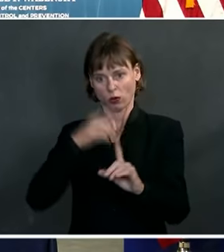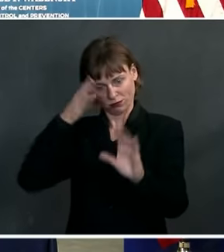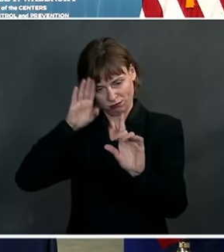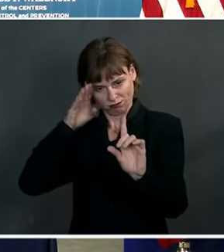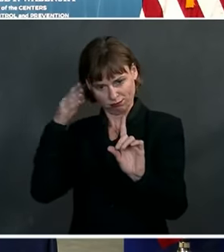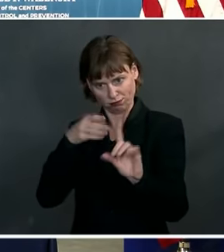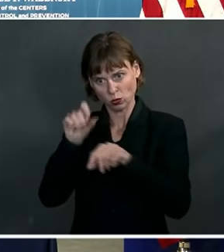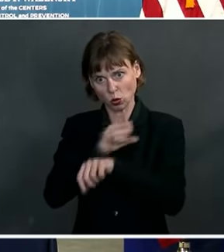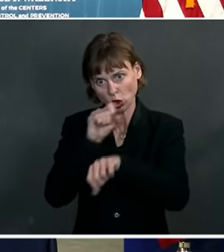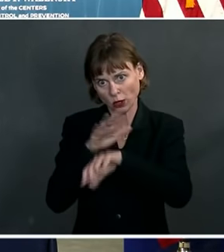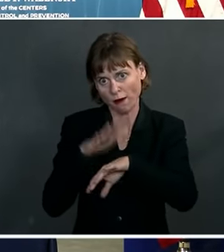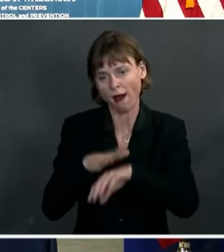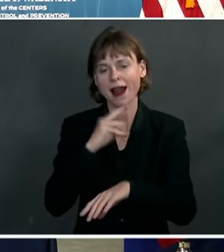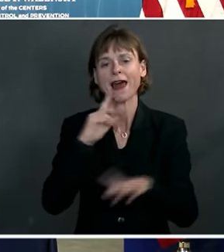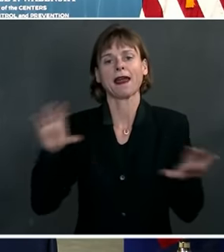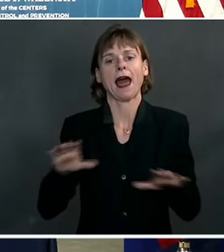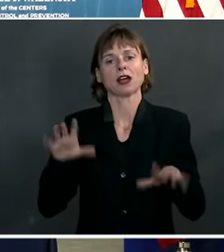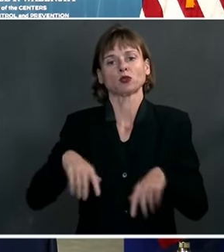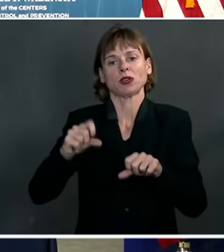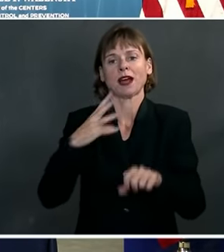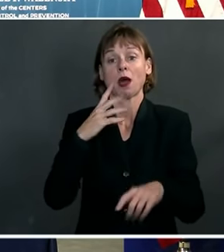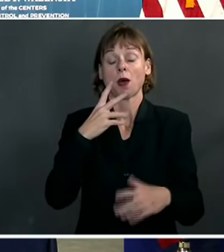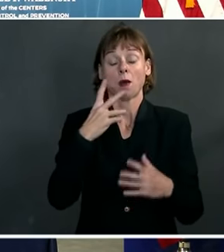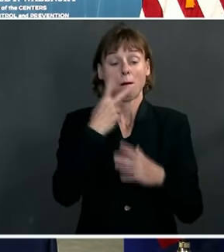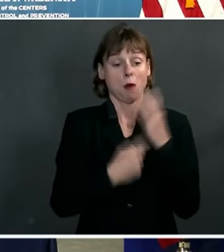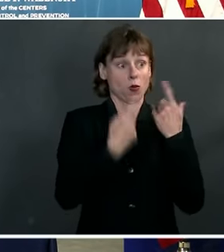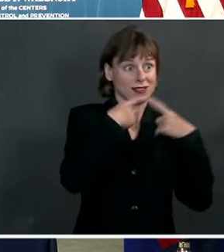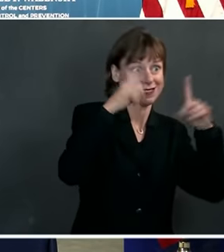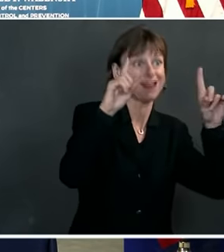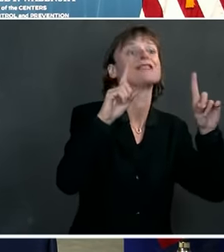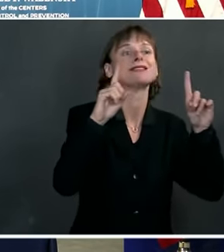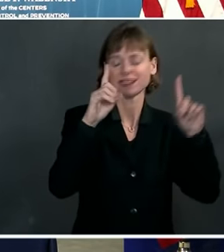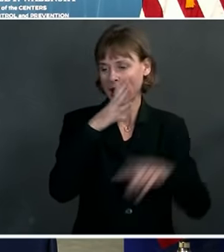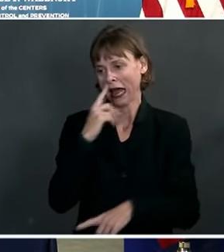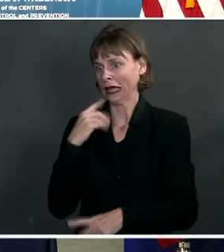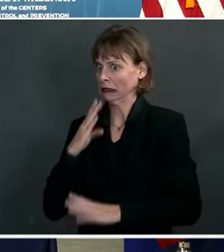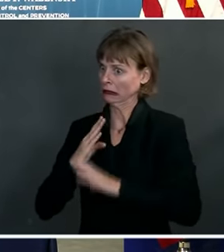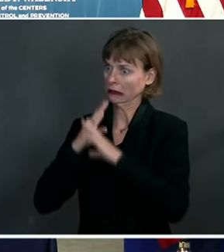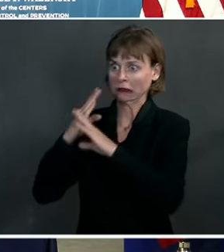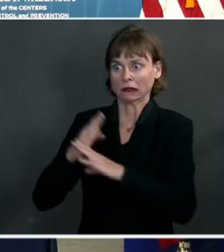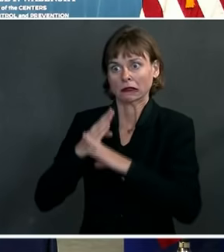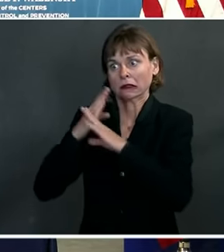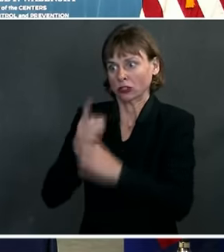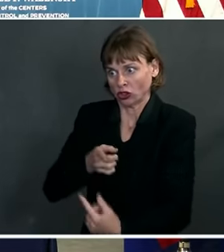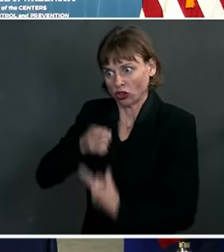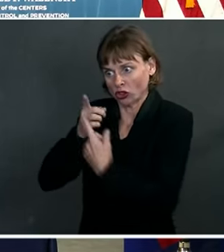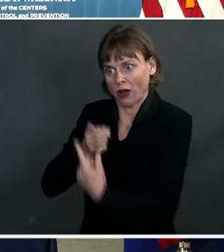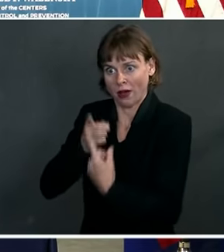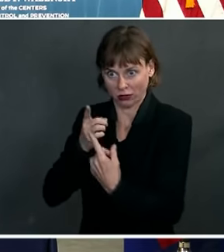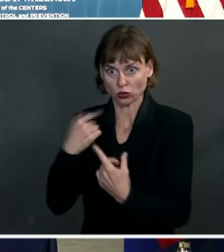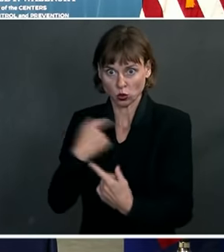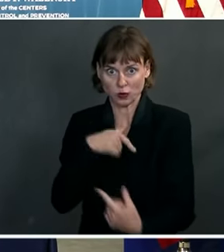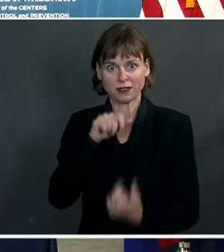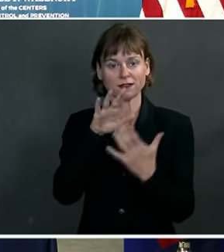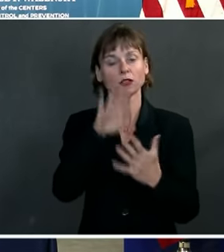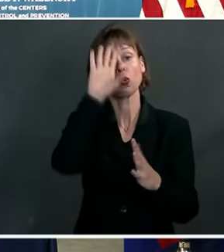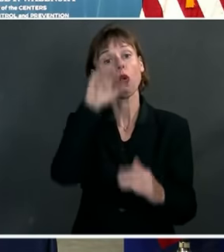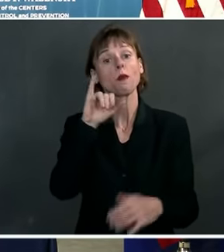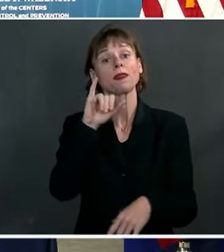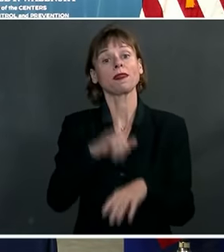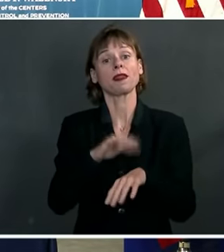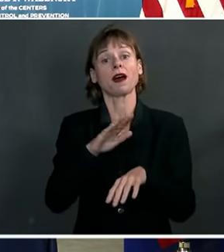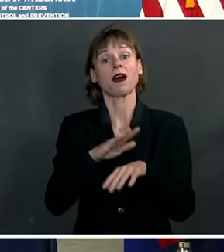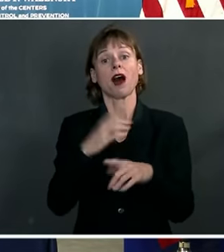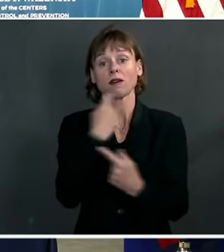and on both the successes and the hurdles we face. I hope on these calls that the public will get a regular and